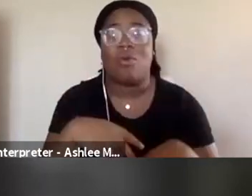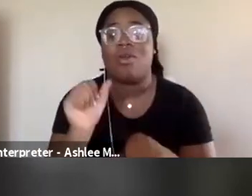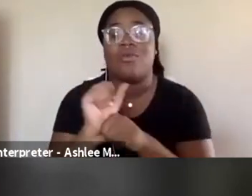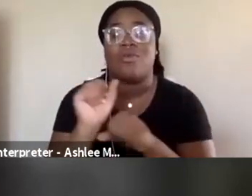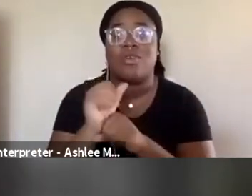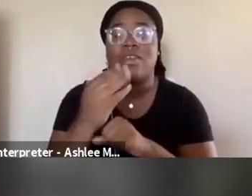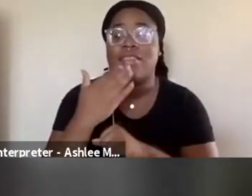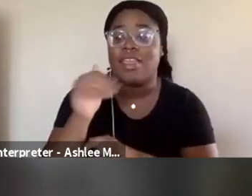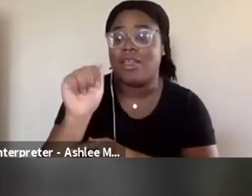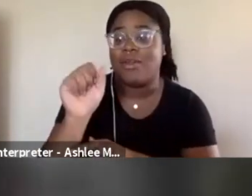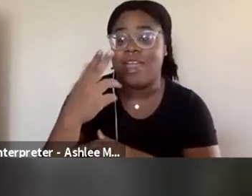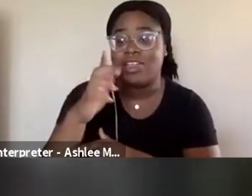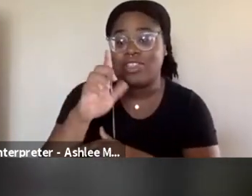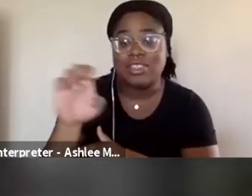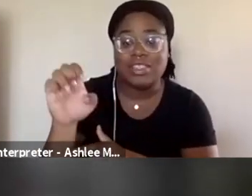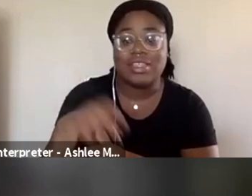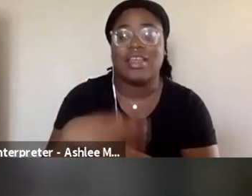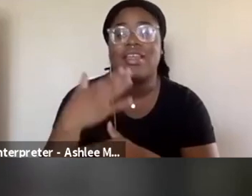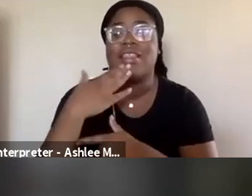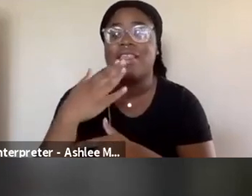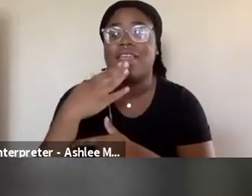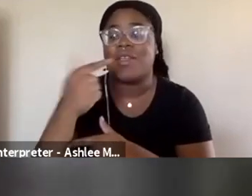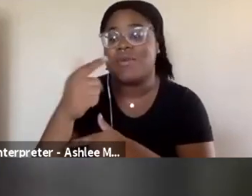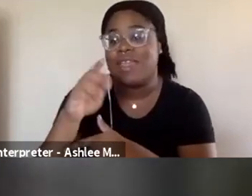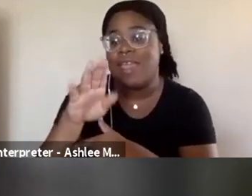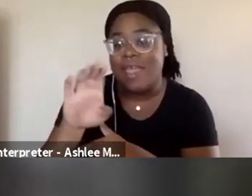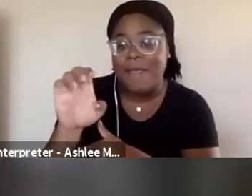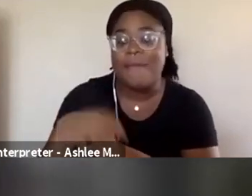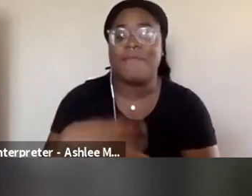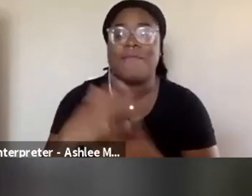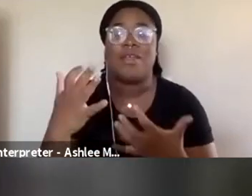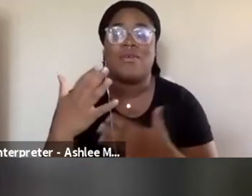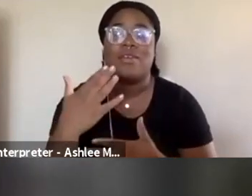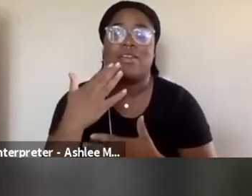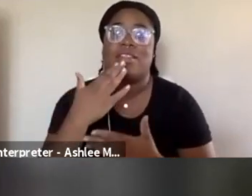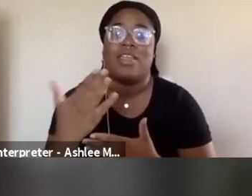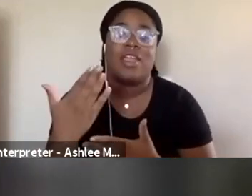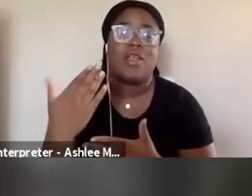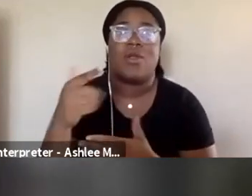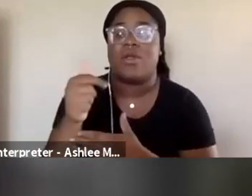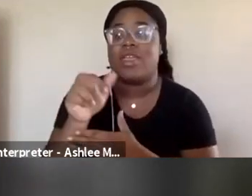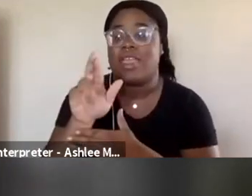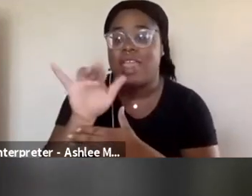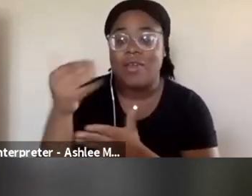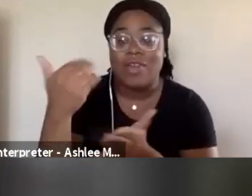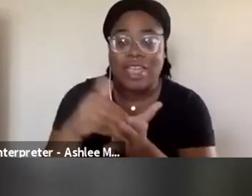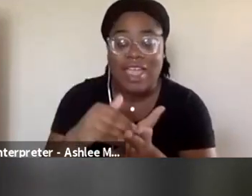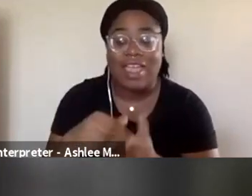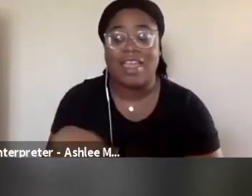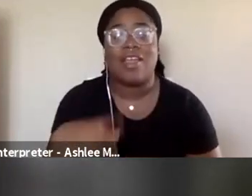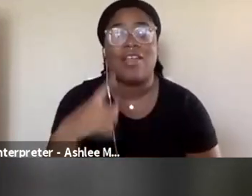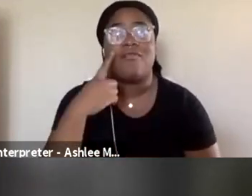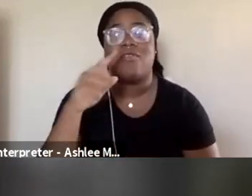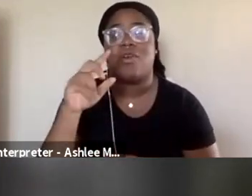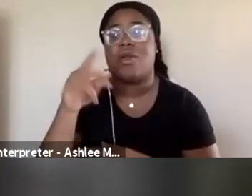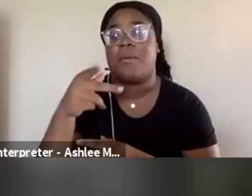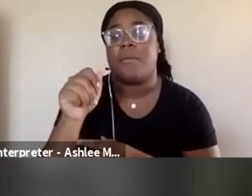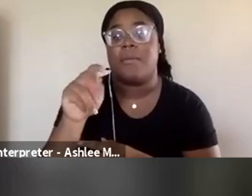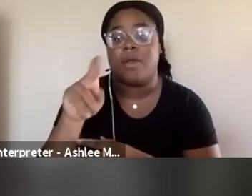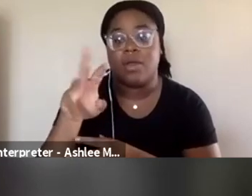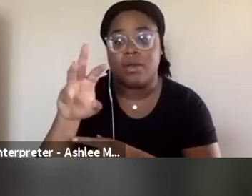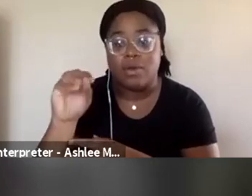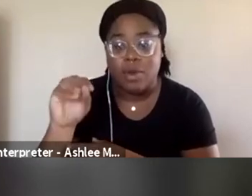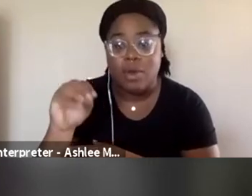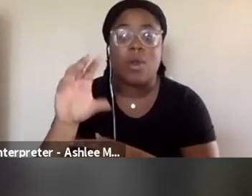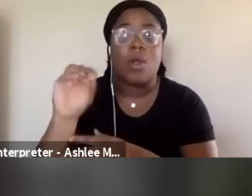Thank you, Ashley. Thank you, Gabe. And I just want to thank Gary Barker again, and Promondo for their support. Thank you, the